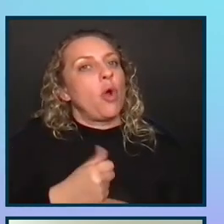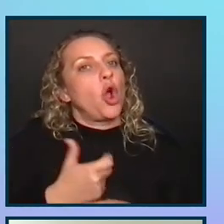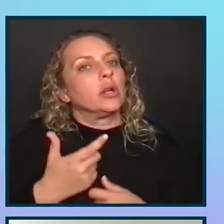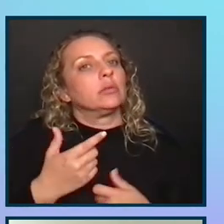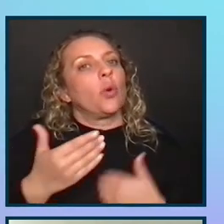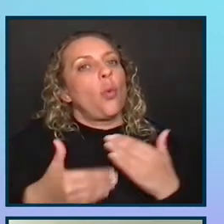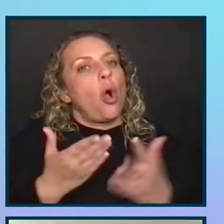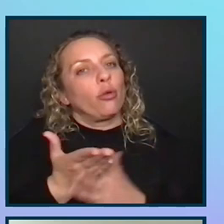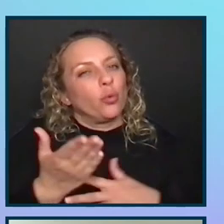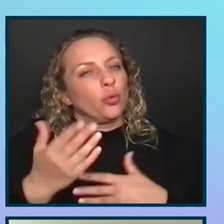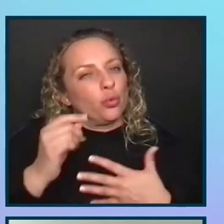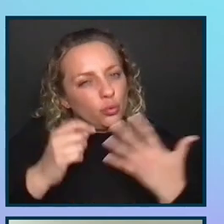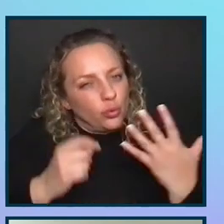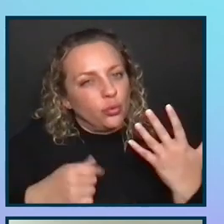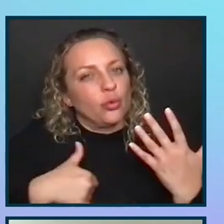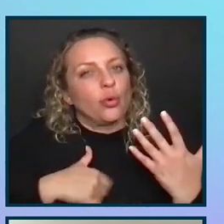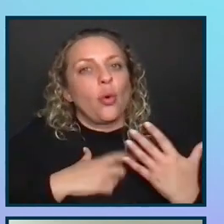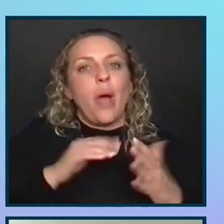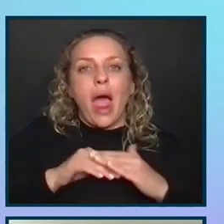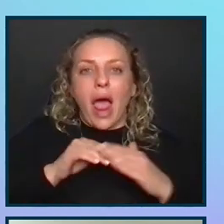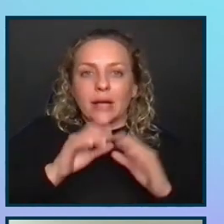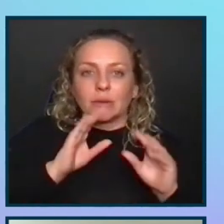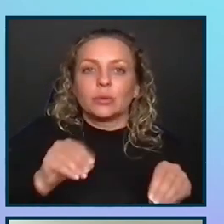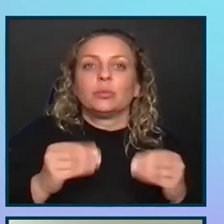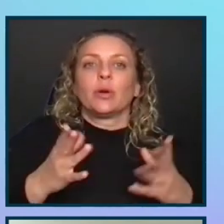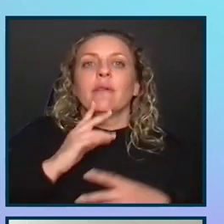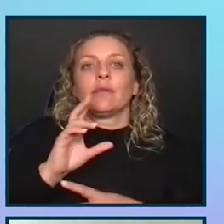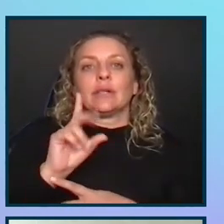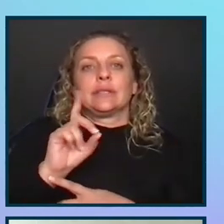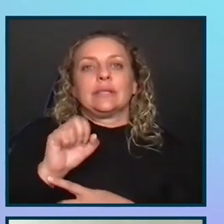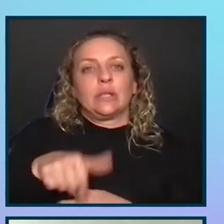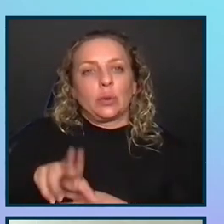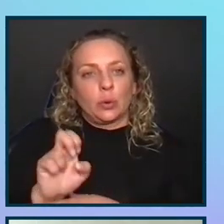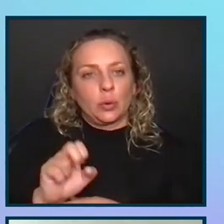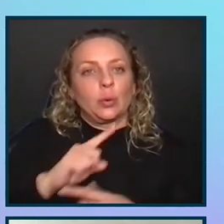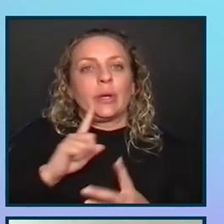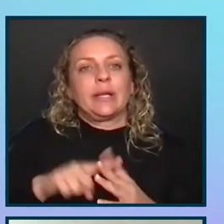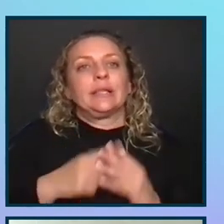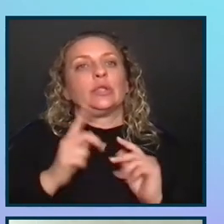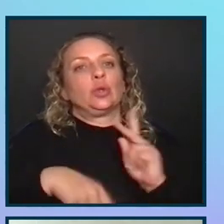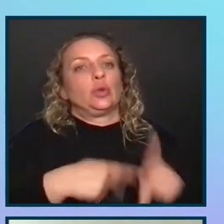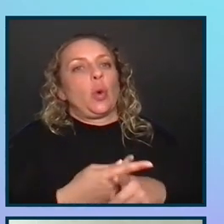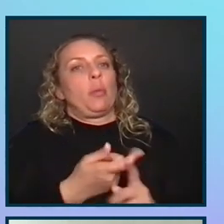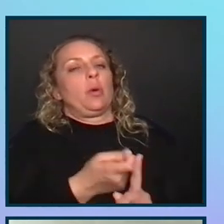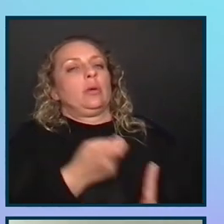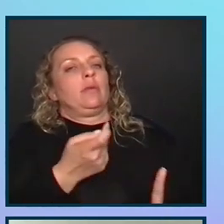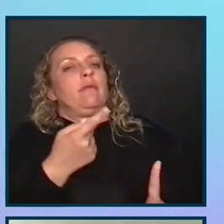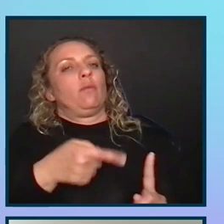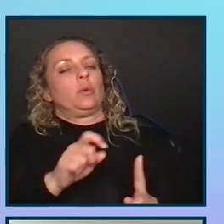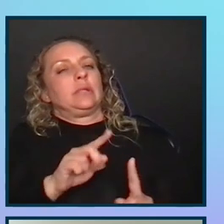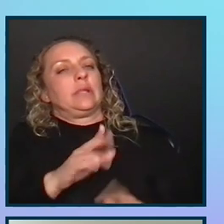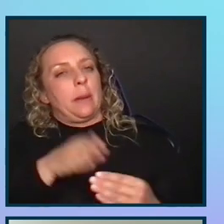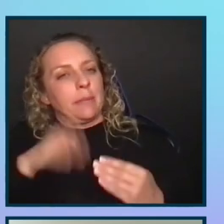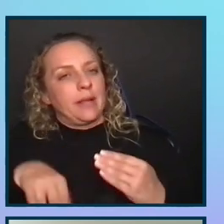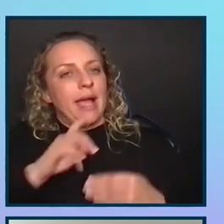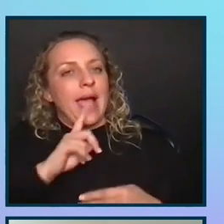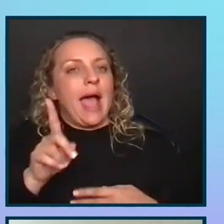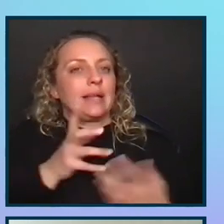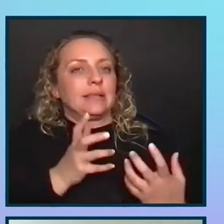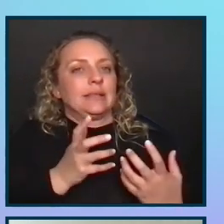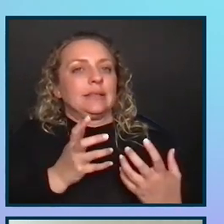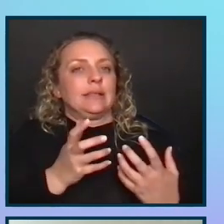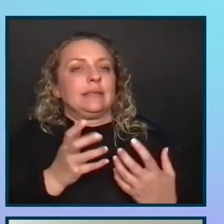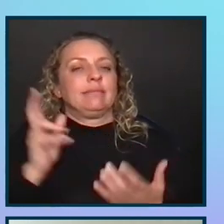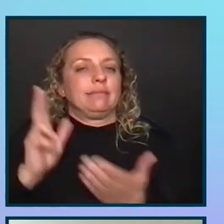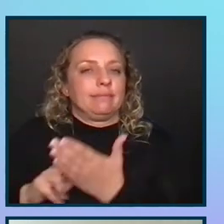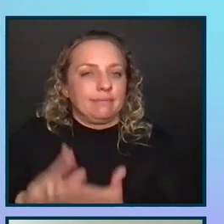where access was provided to Deque. Initial scoping was completed as the engagement contract was finalized all